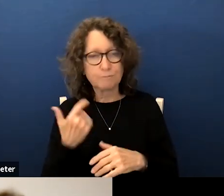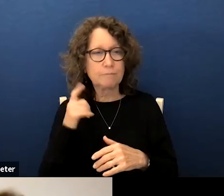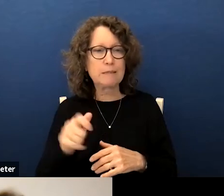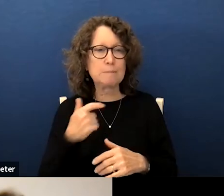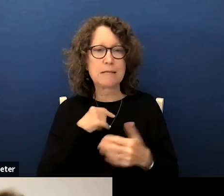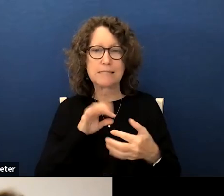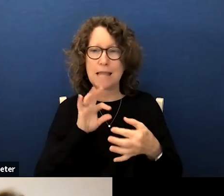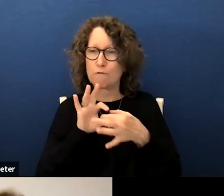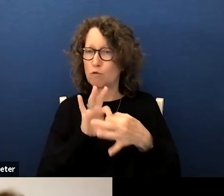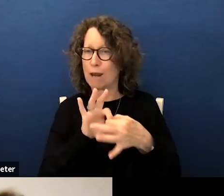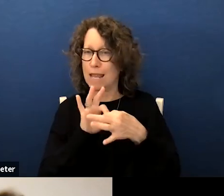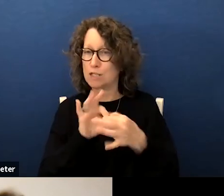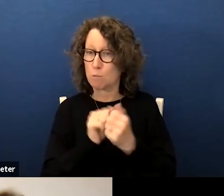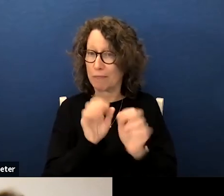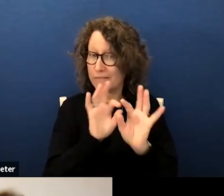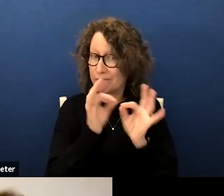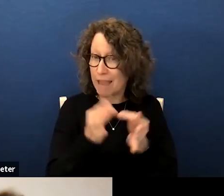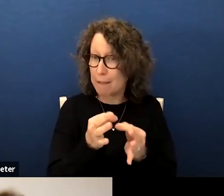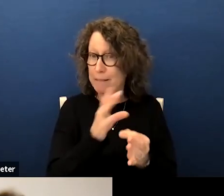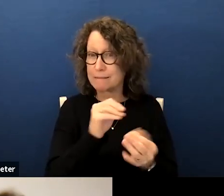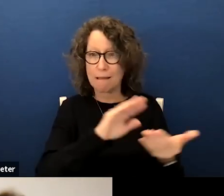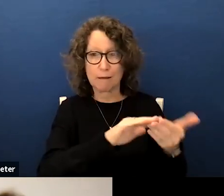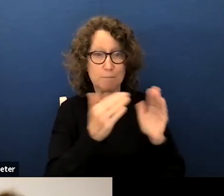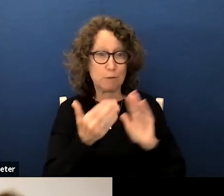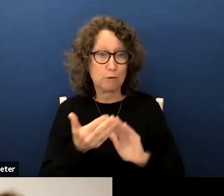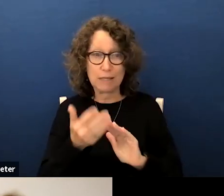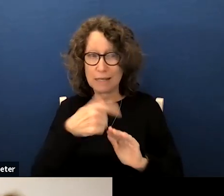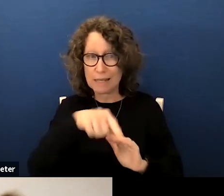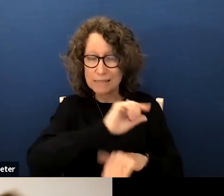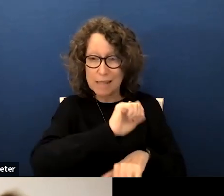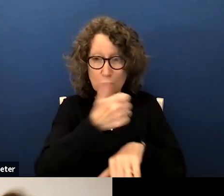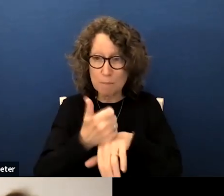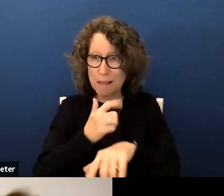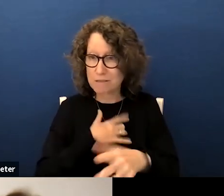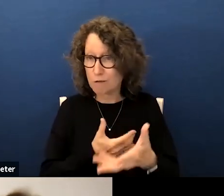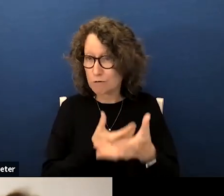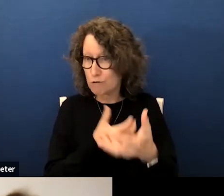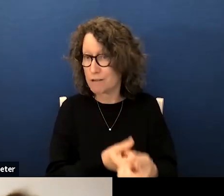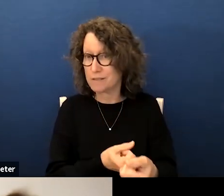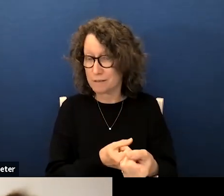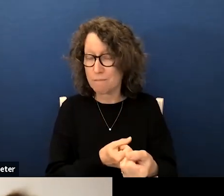relationships with families and communities that are based on trust